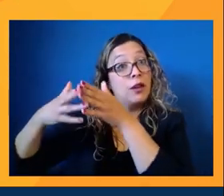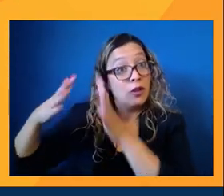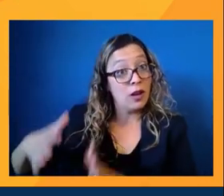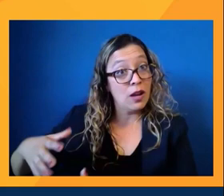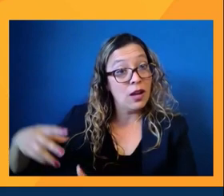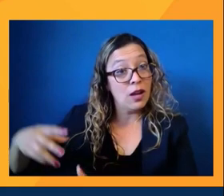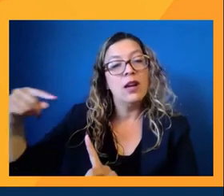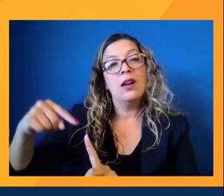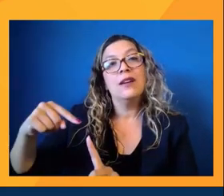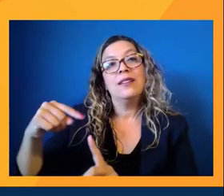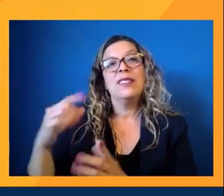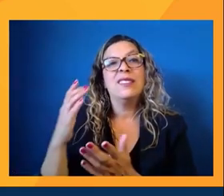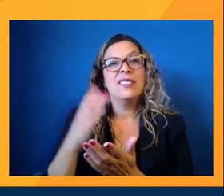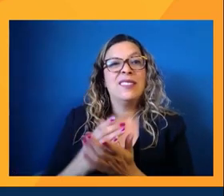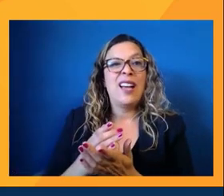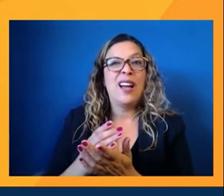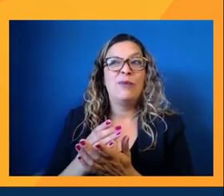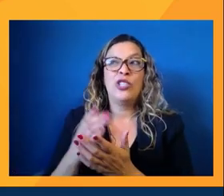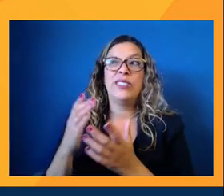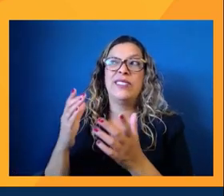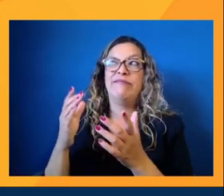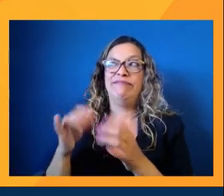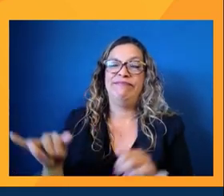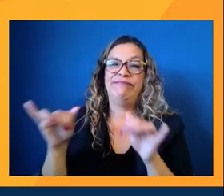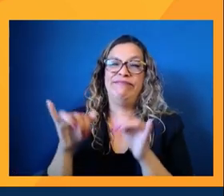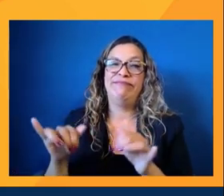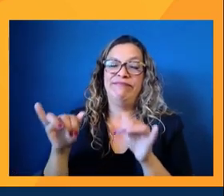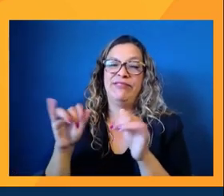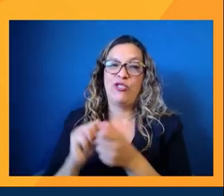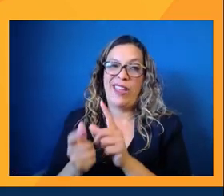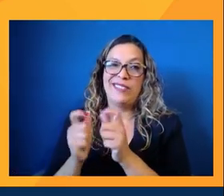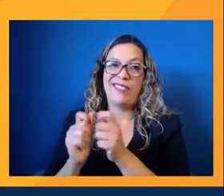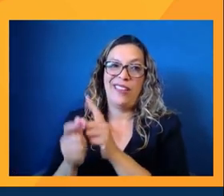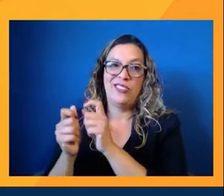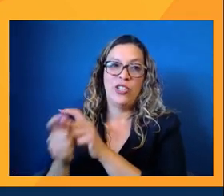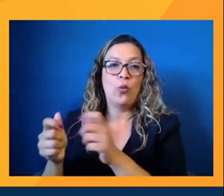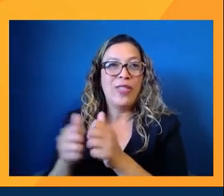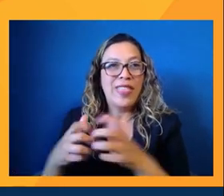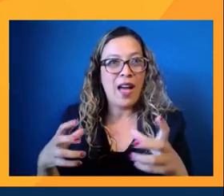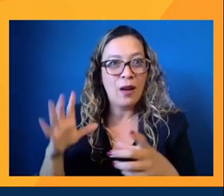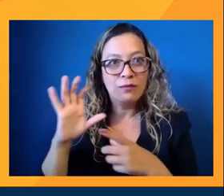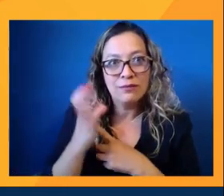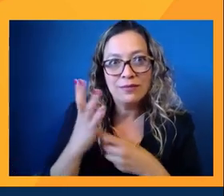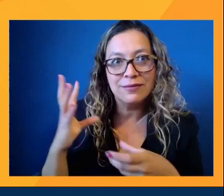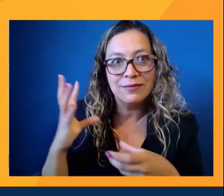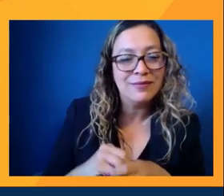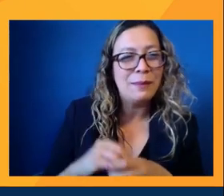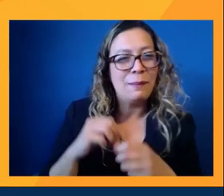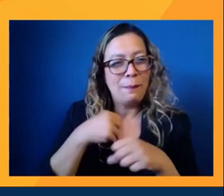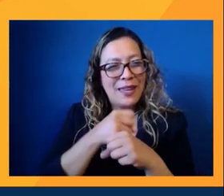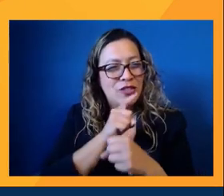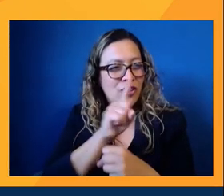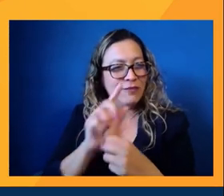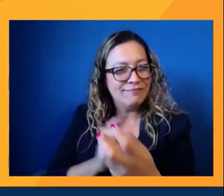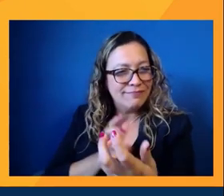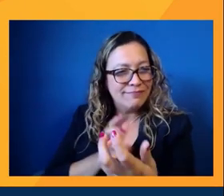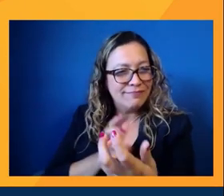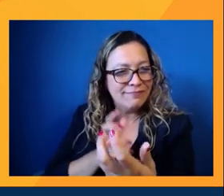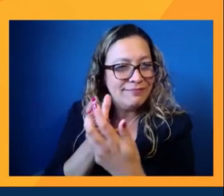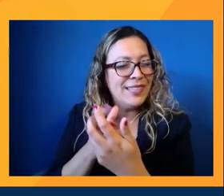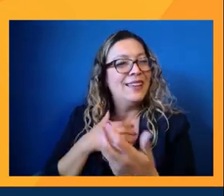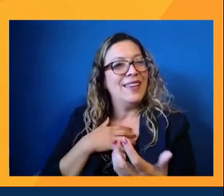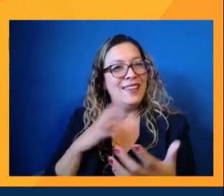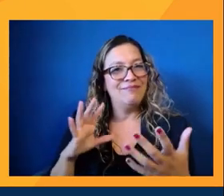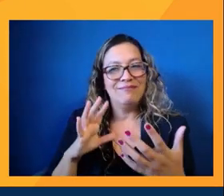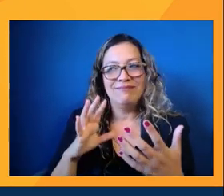doing just pure translation of it, right? How do we actually adapt it to make sure that it appeals to the audience and the nuances? We're